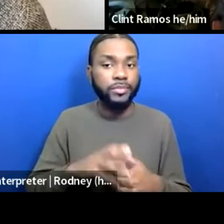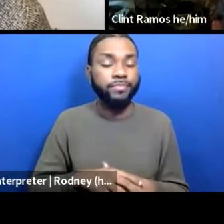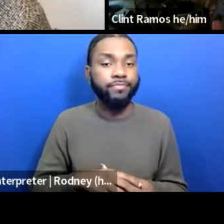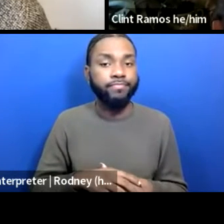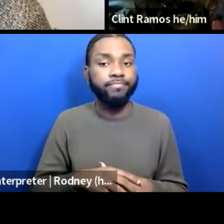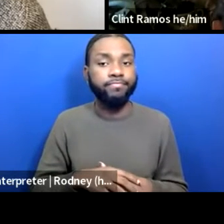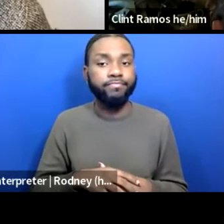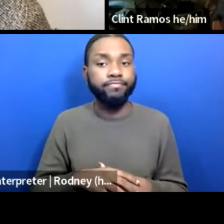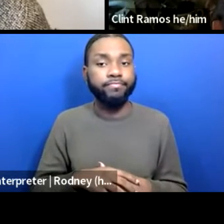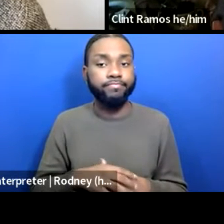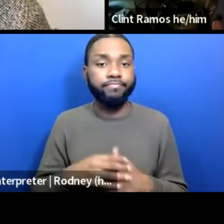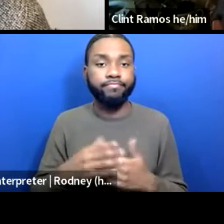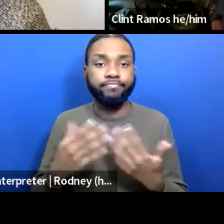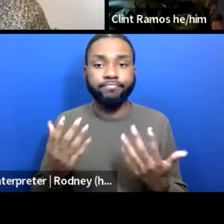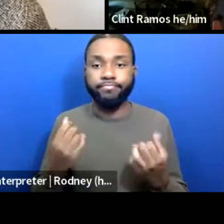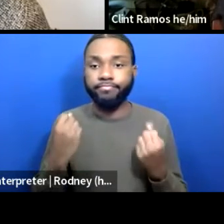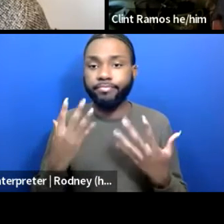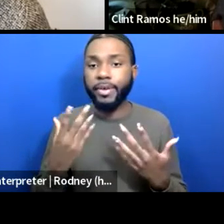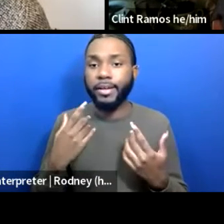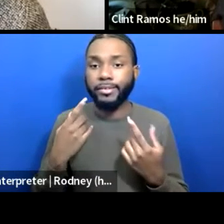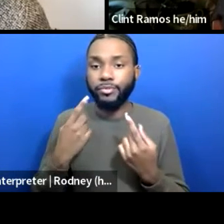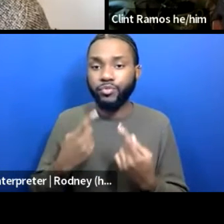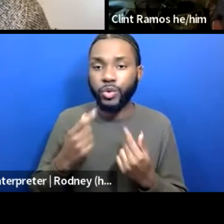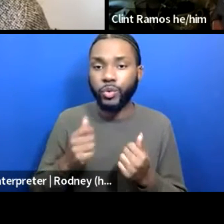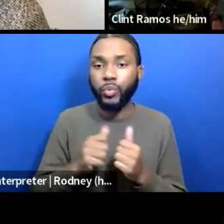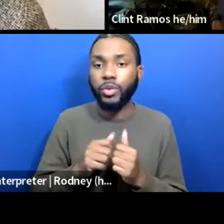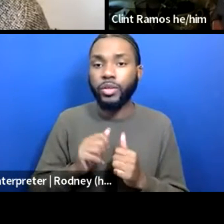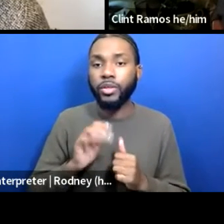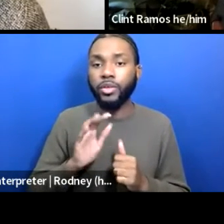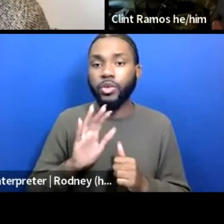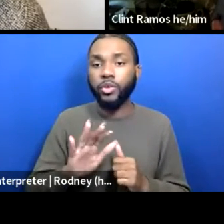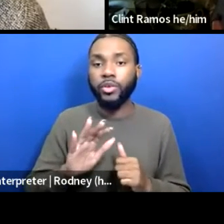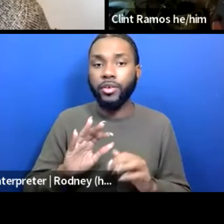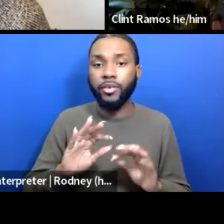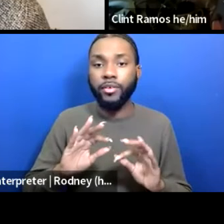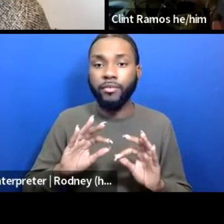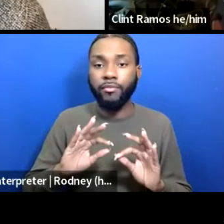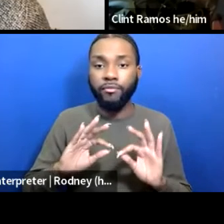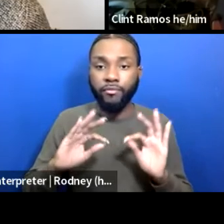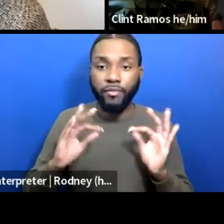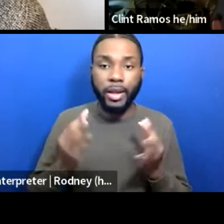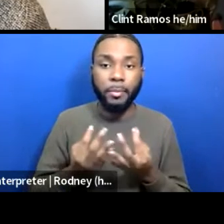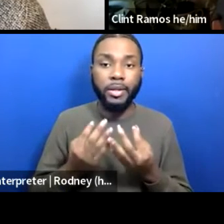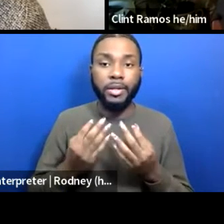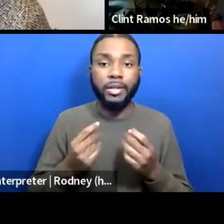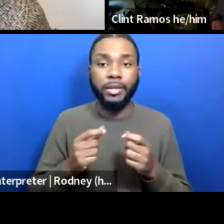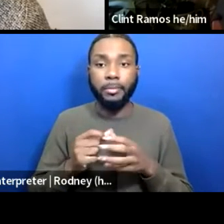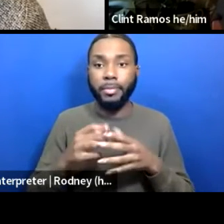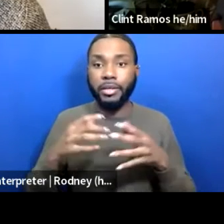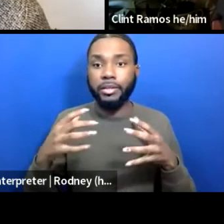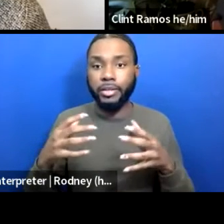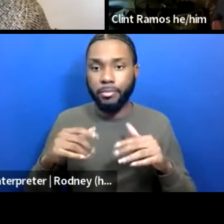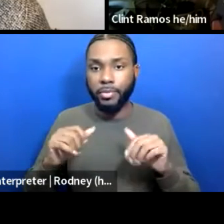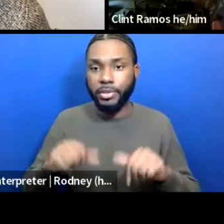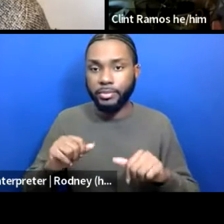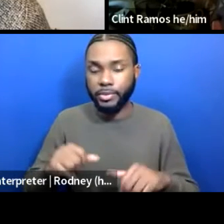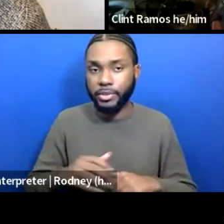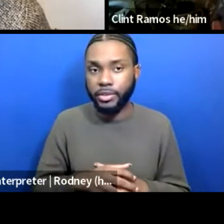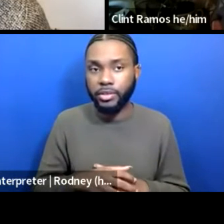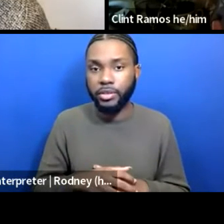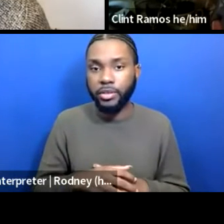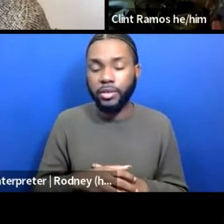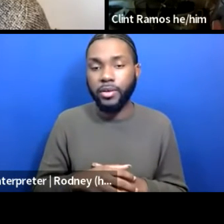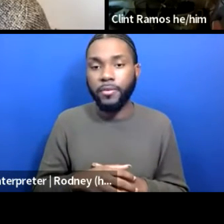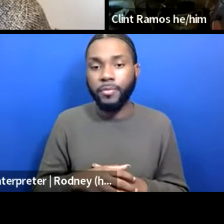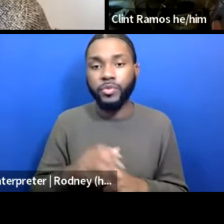family building possibilities. It's very stressful. And so I introduced